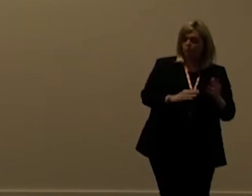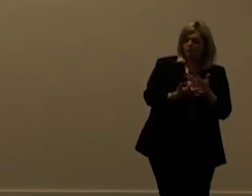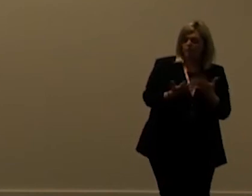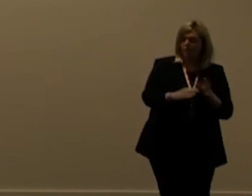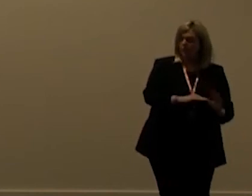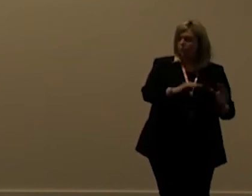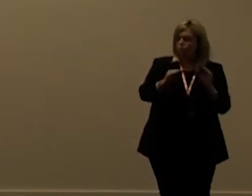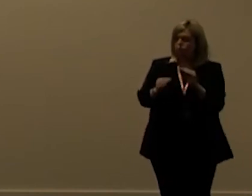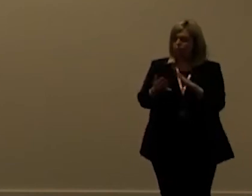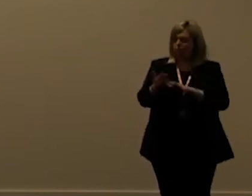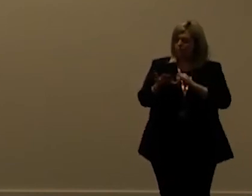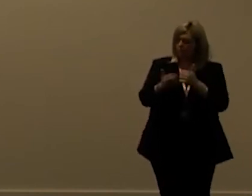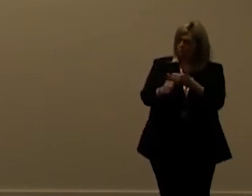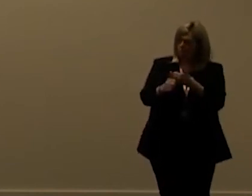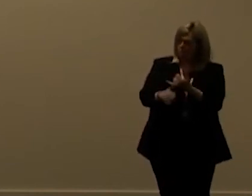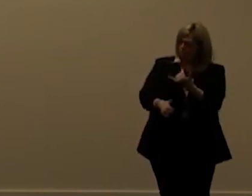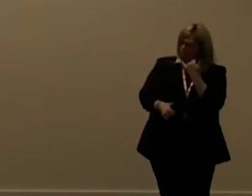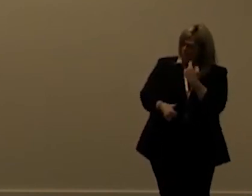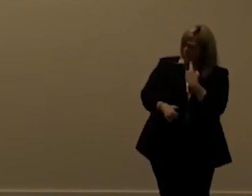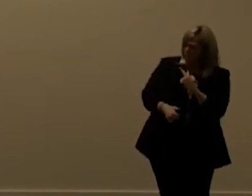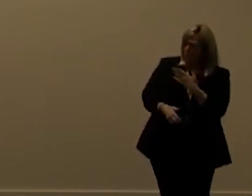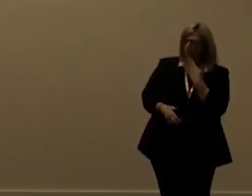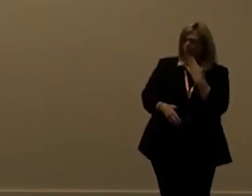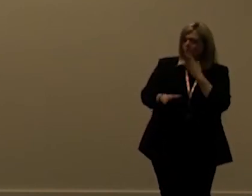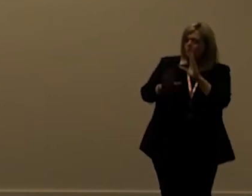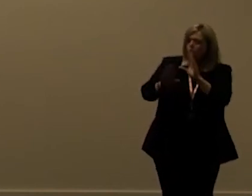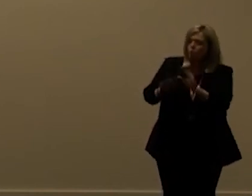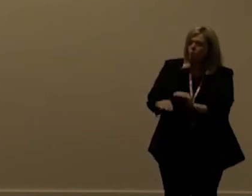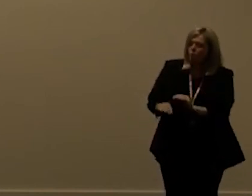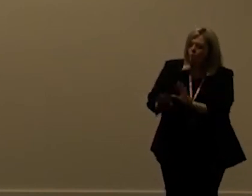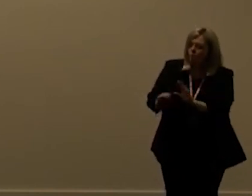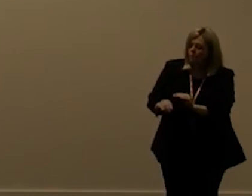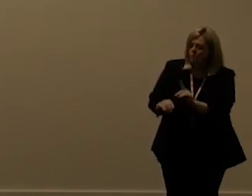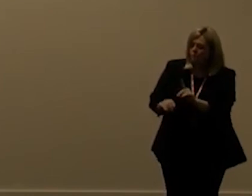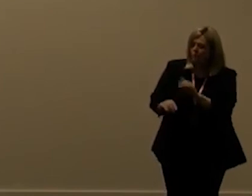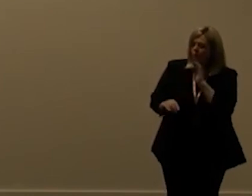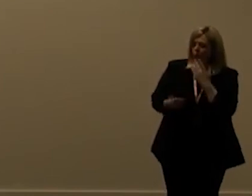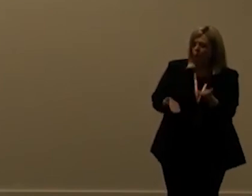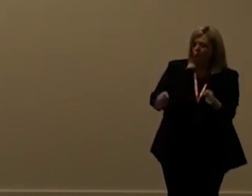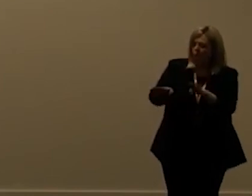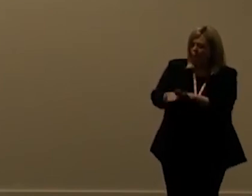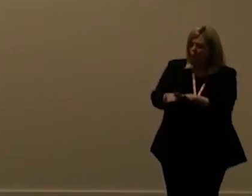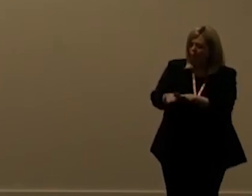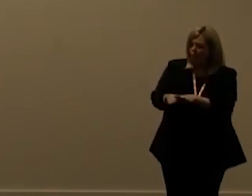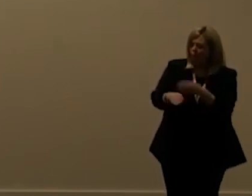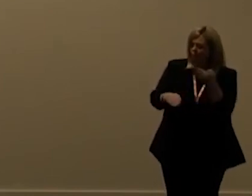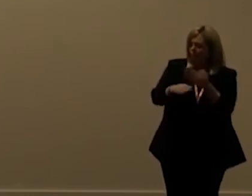users and microsoft support called me and said please stop whatever you're doing otherwise we shut your instance down